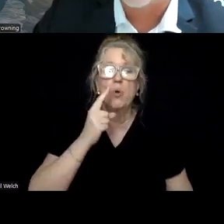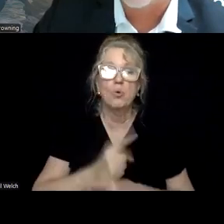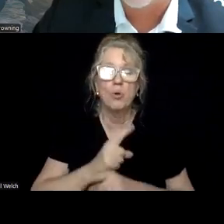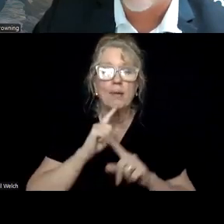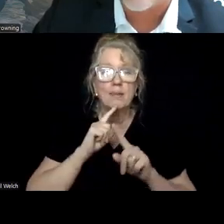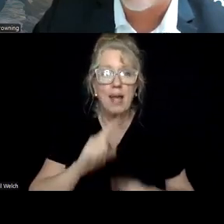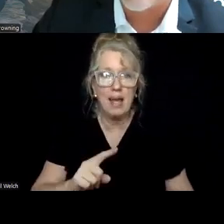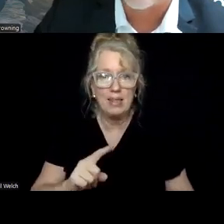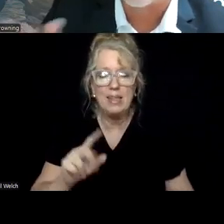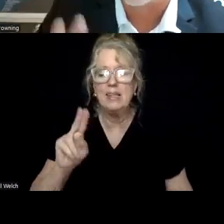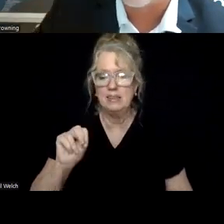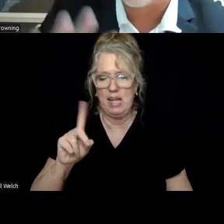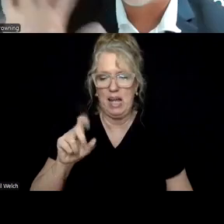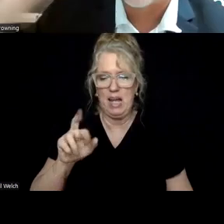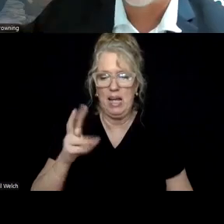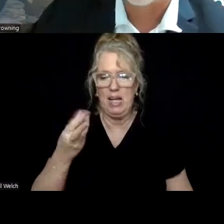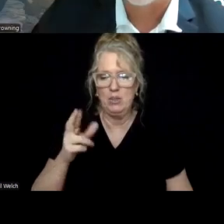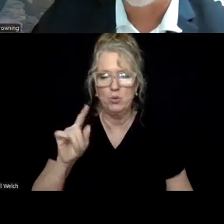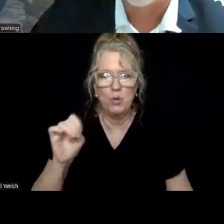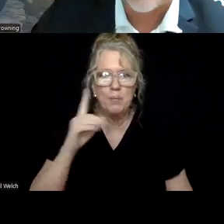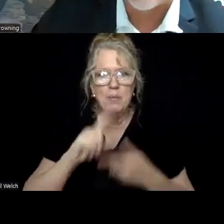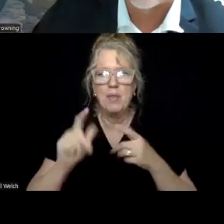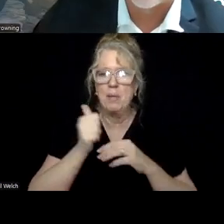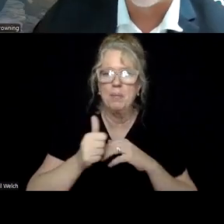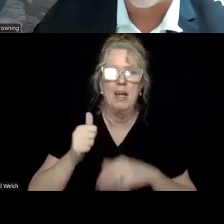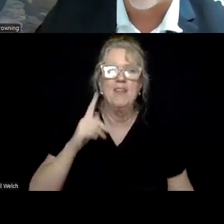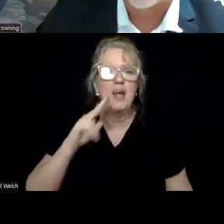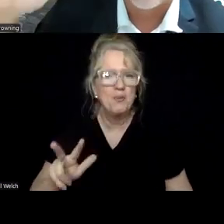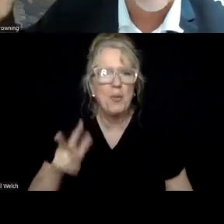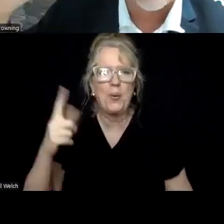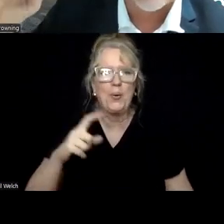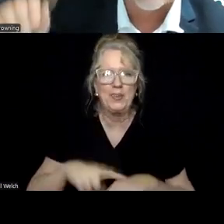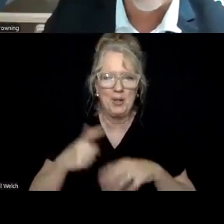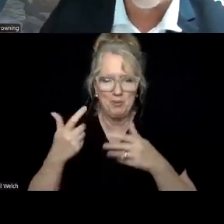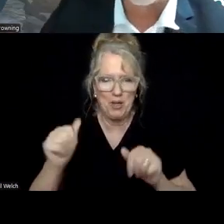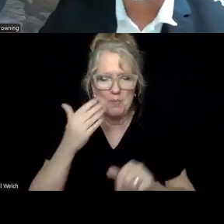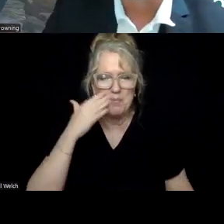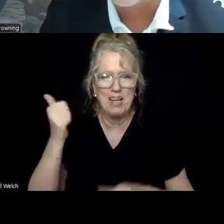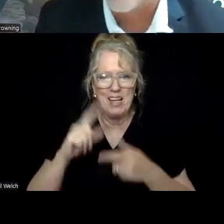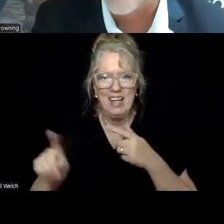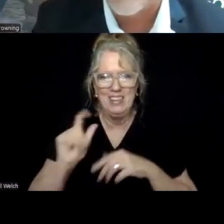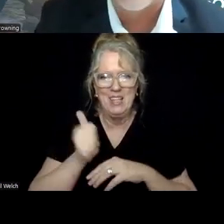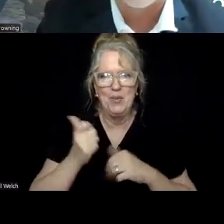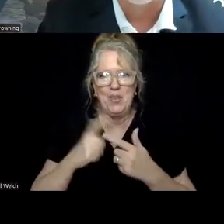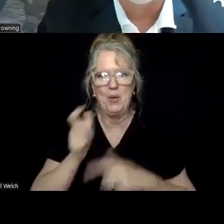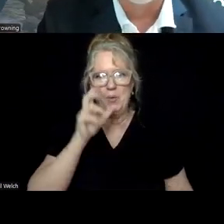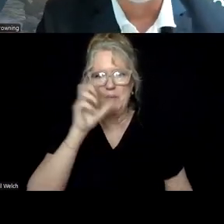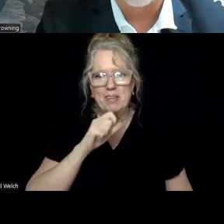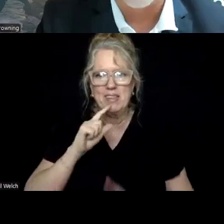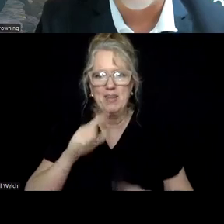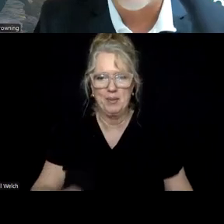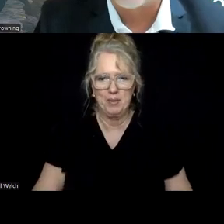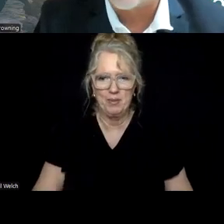actually is underwrite. I'm going to blame us not getting that on the third charm as the audience, because the implement, the underwrite was missing as the answer.